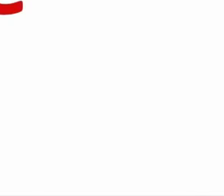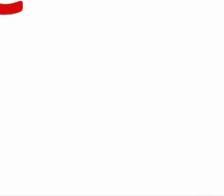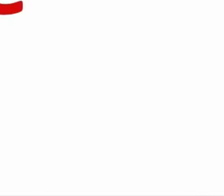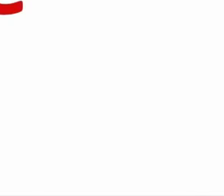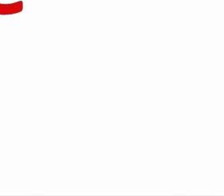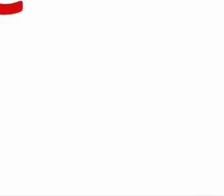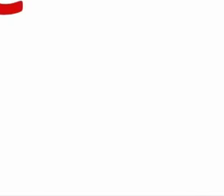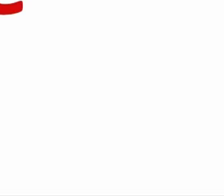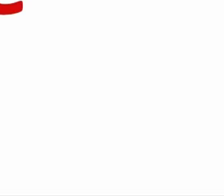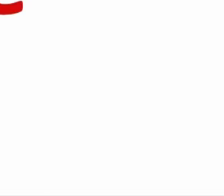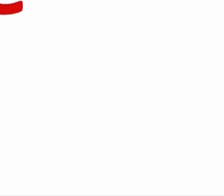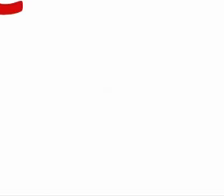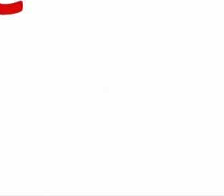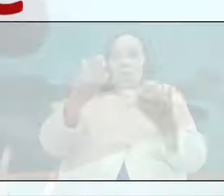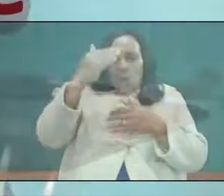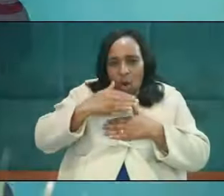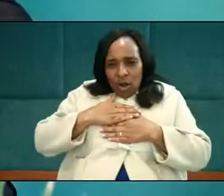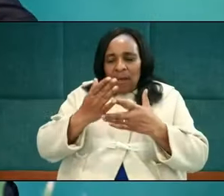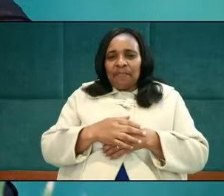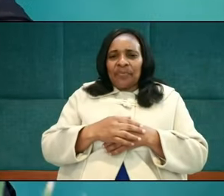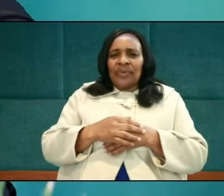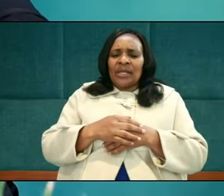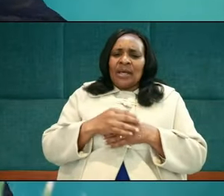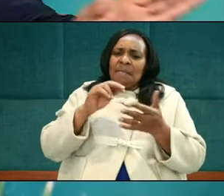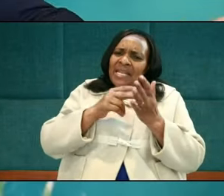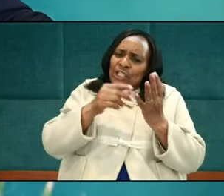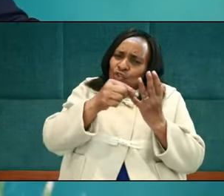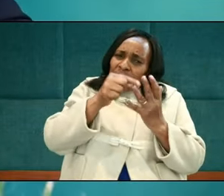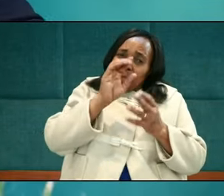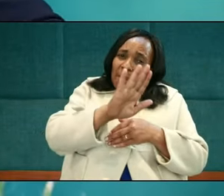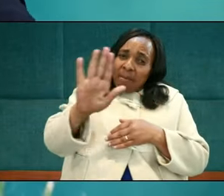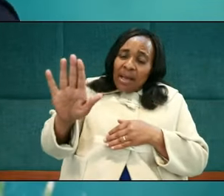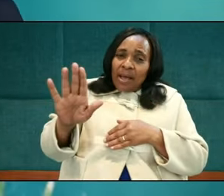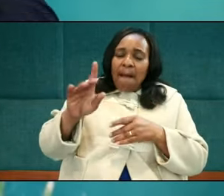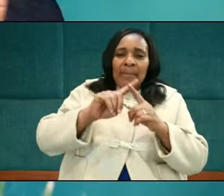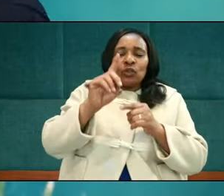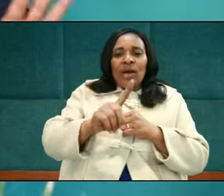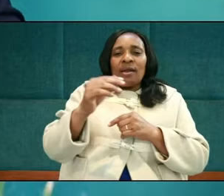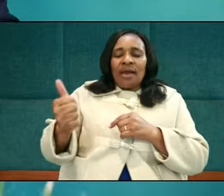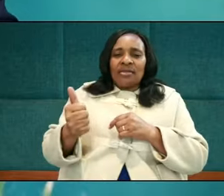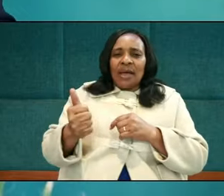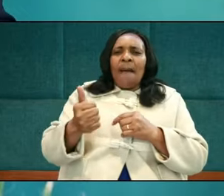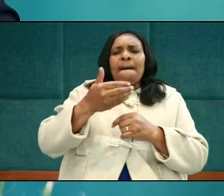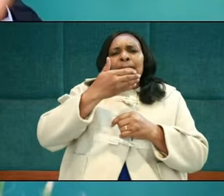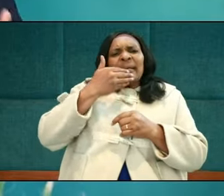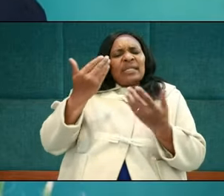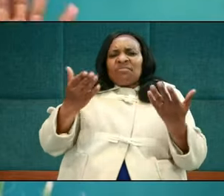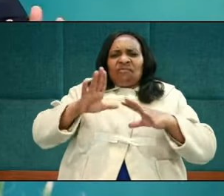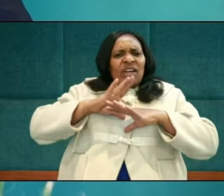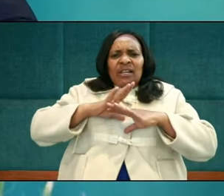choose the most fertile. He said the choice is yours, Lot. Take whatever. If you take the best, that's fine.